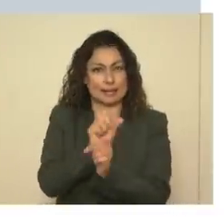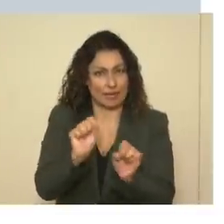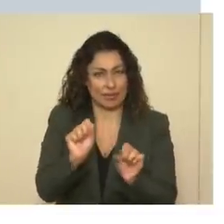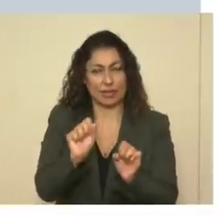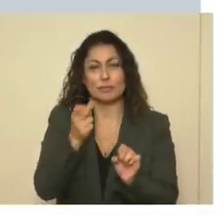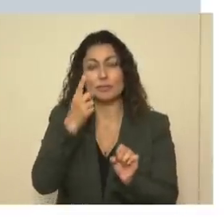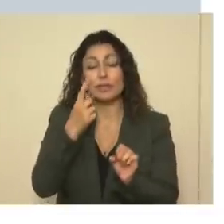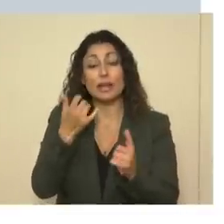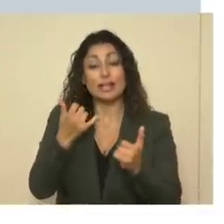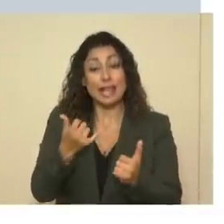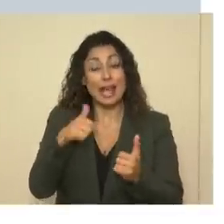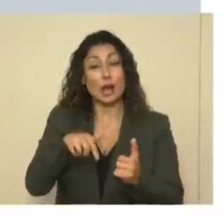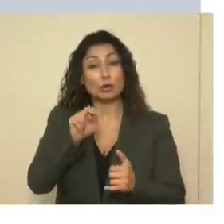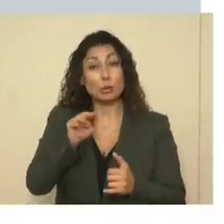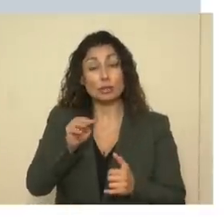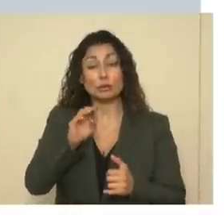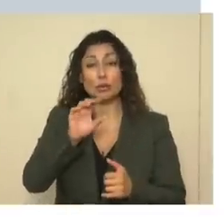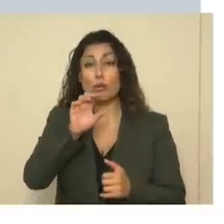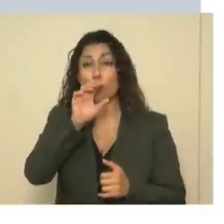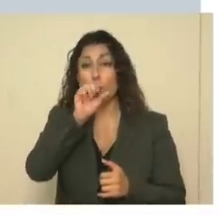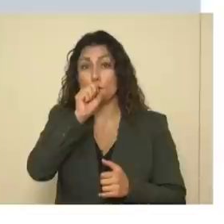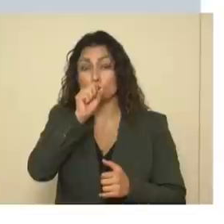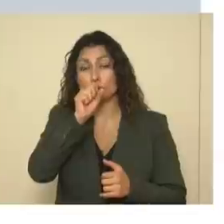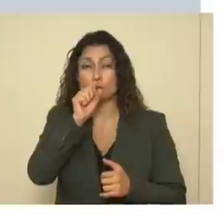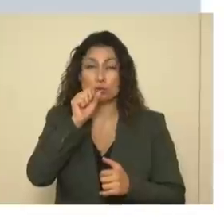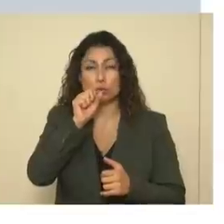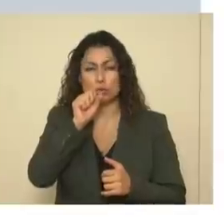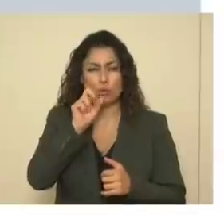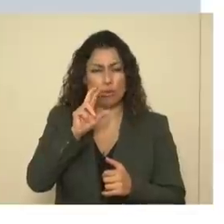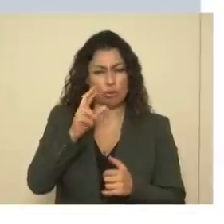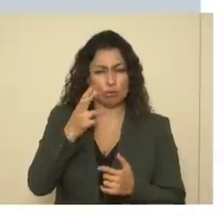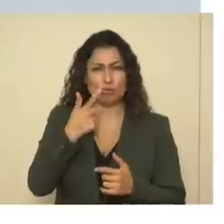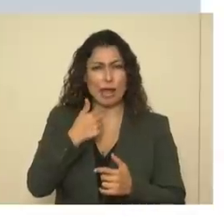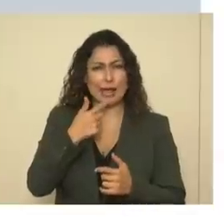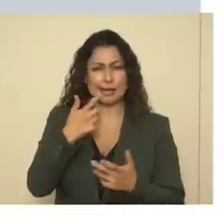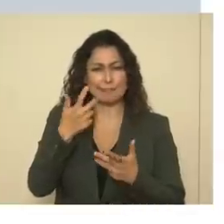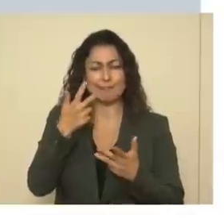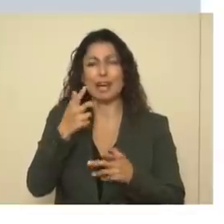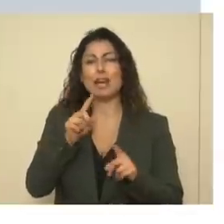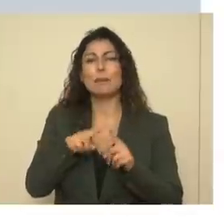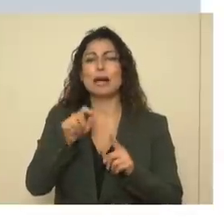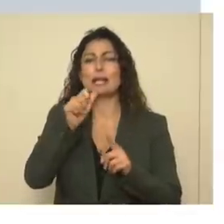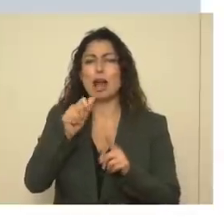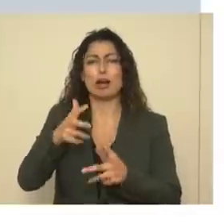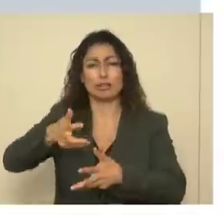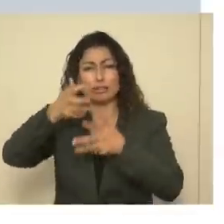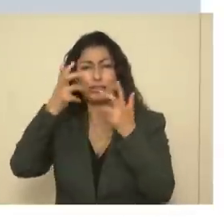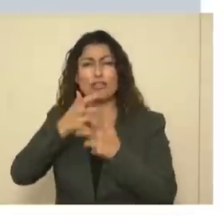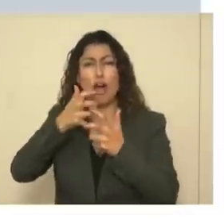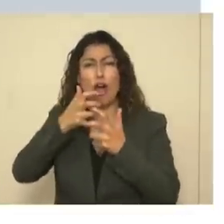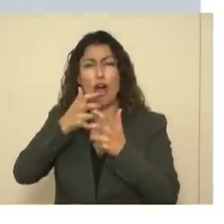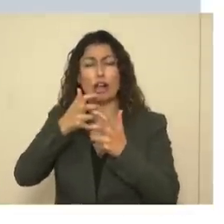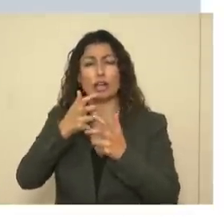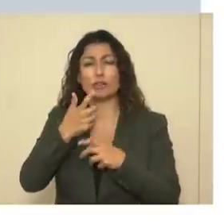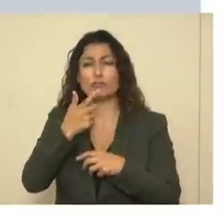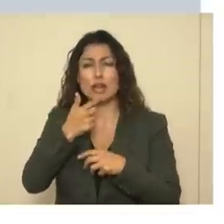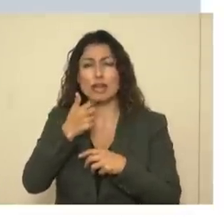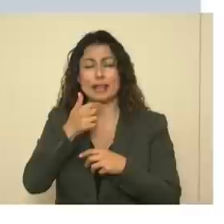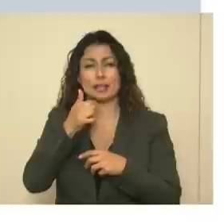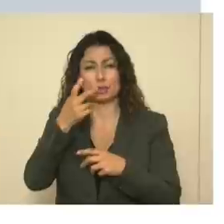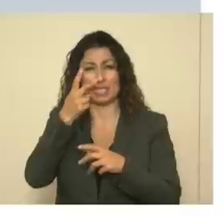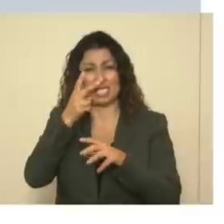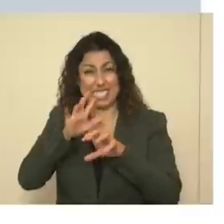Mexico is orange now or dark. Maybe it's just red, but it's not that dark bruised red that we're